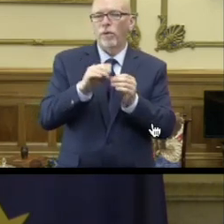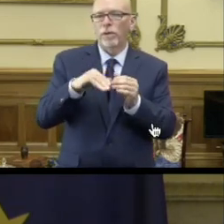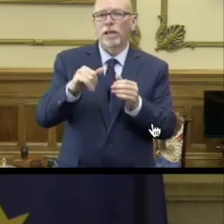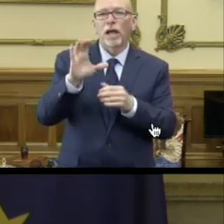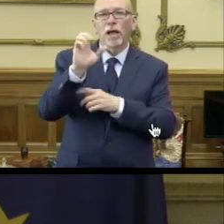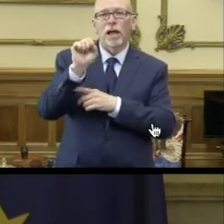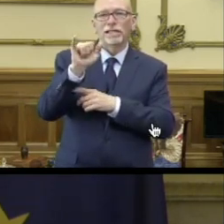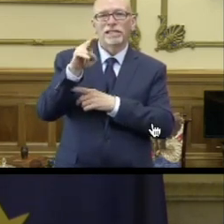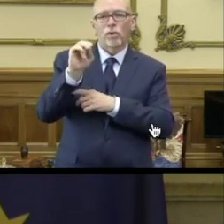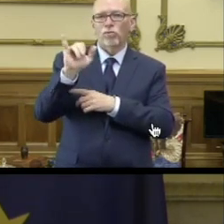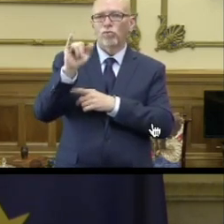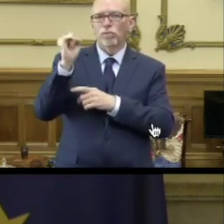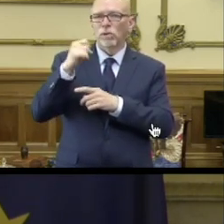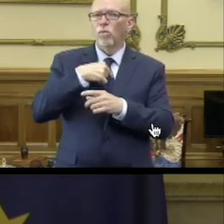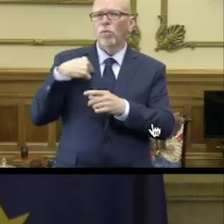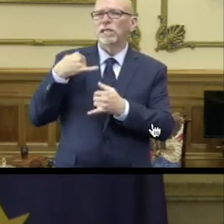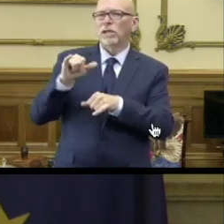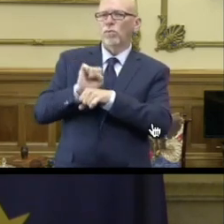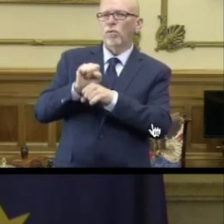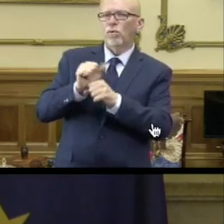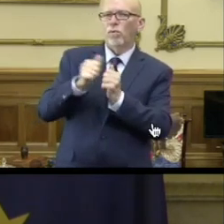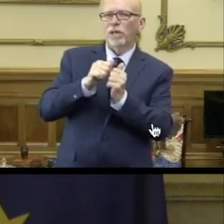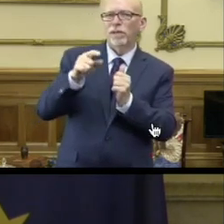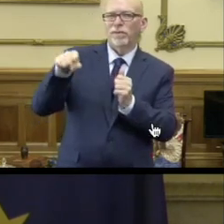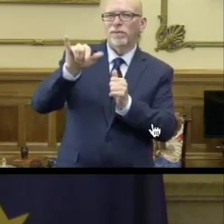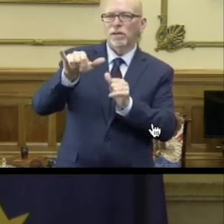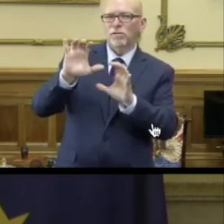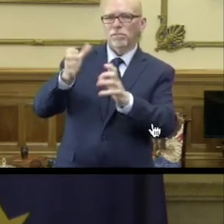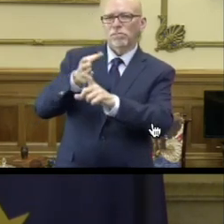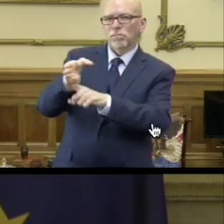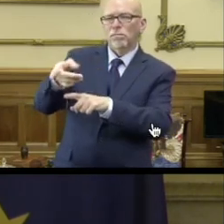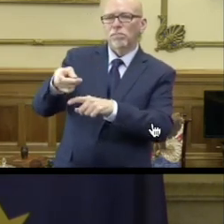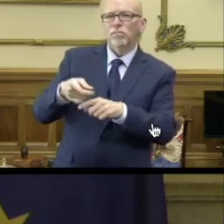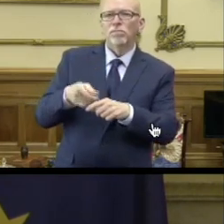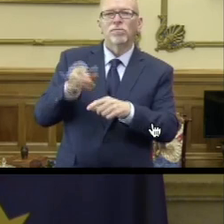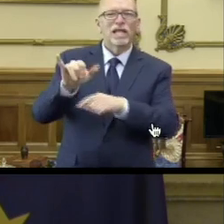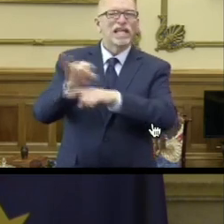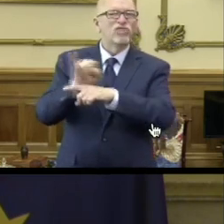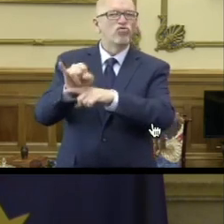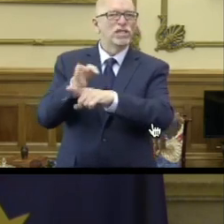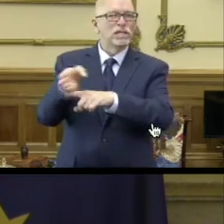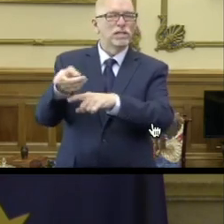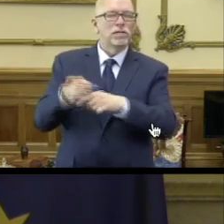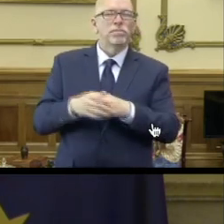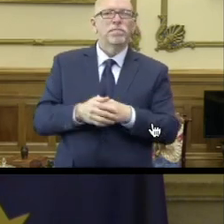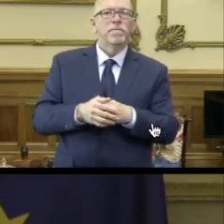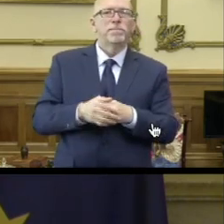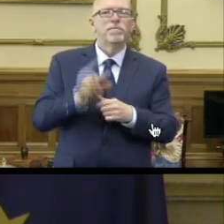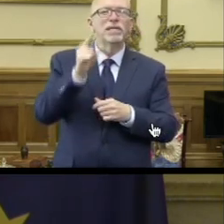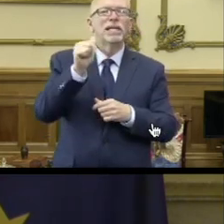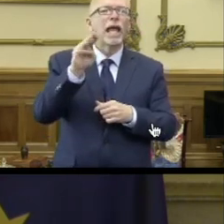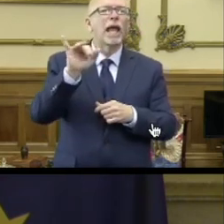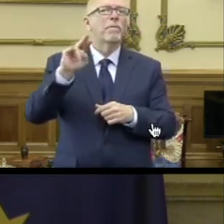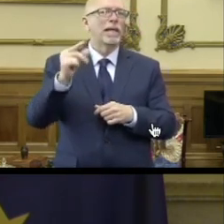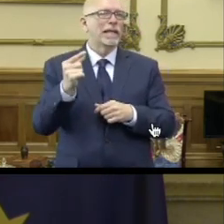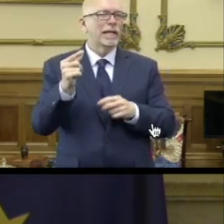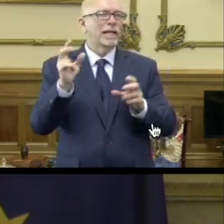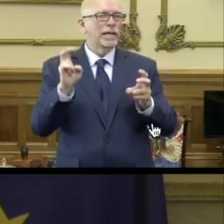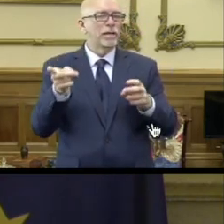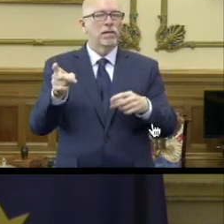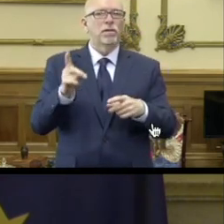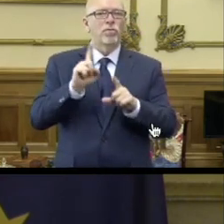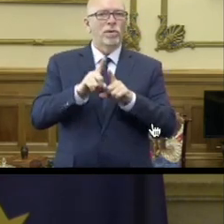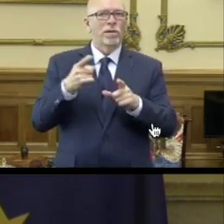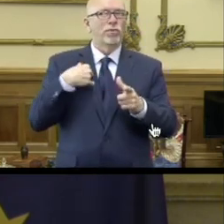Casinos as well. We're still going to work with this sector, with this industry, gaming industry, as the days